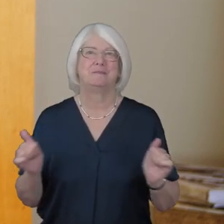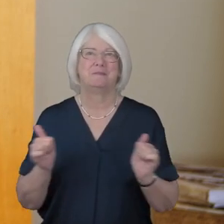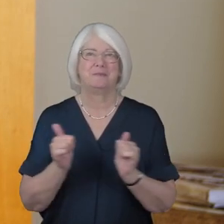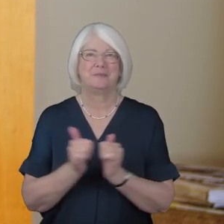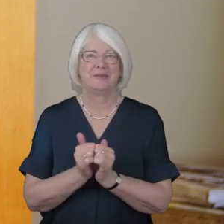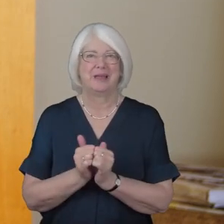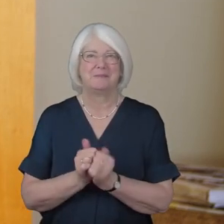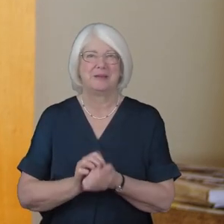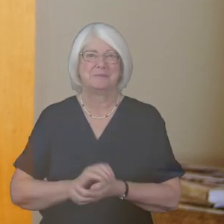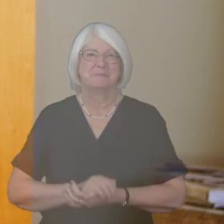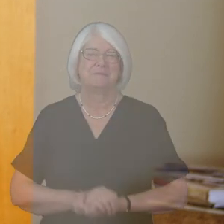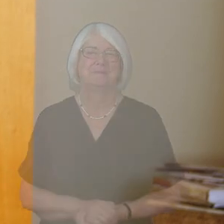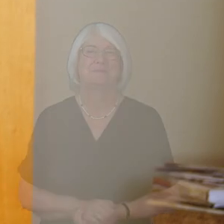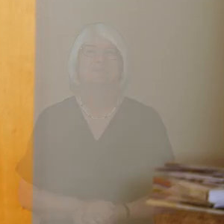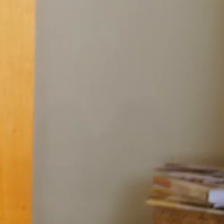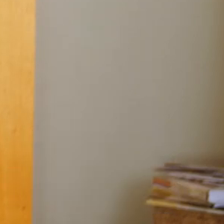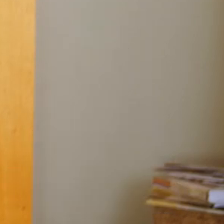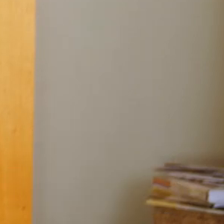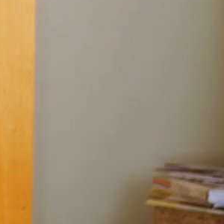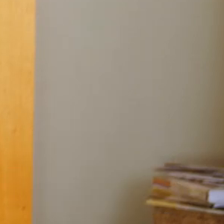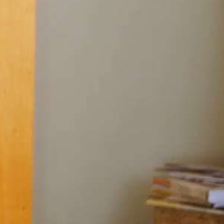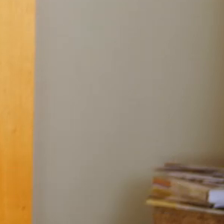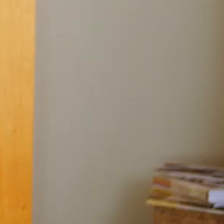forever Amen Amen